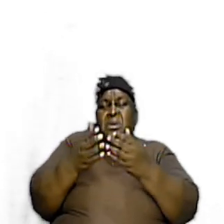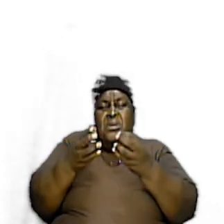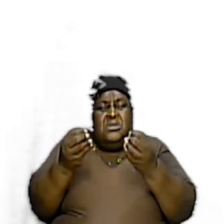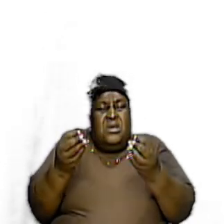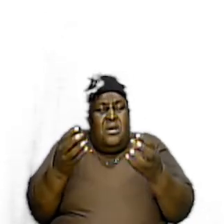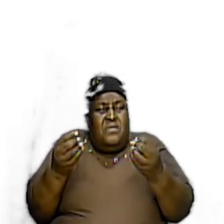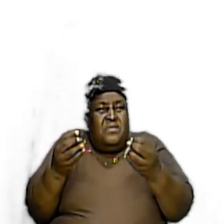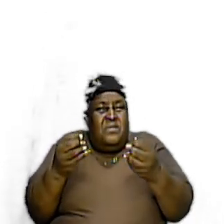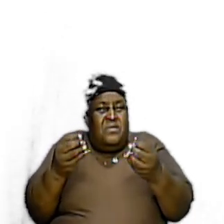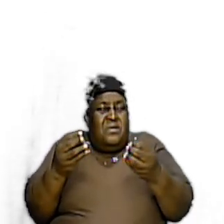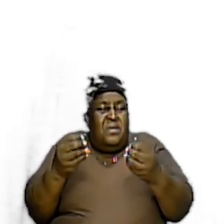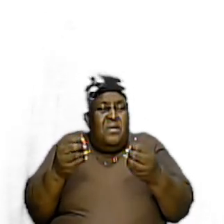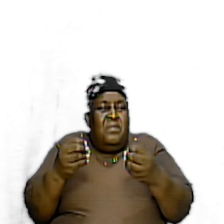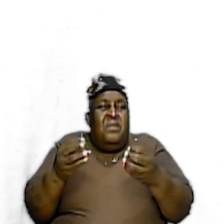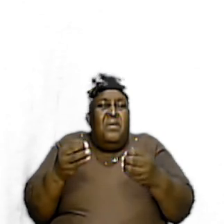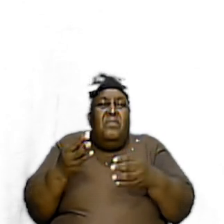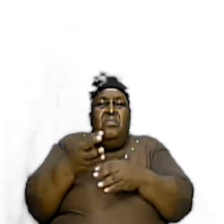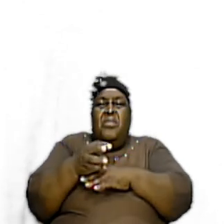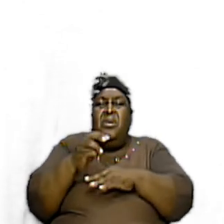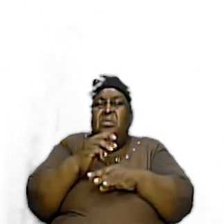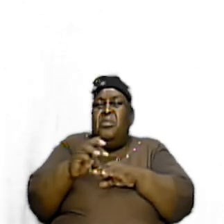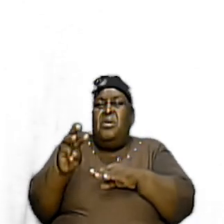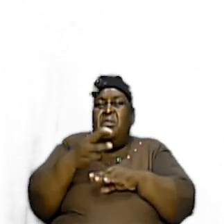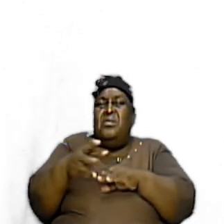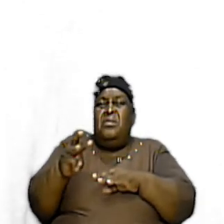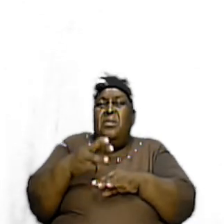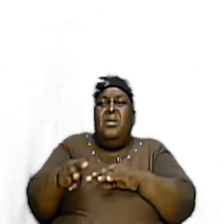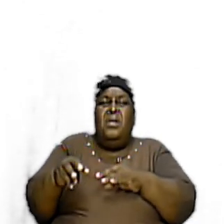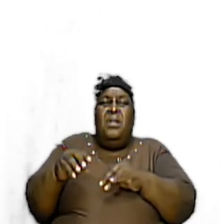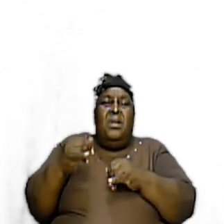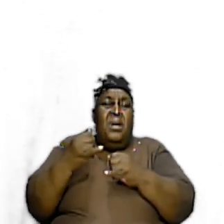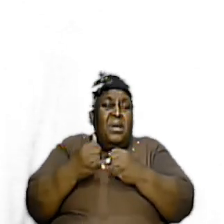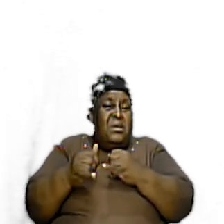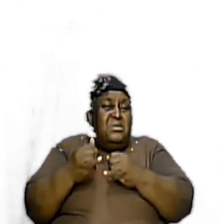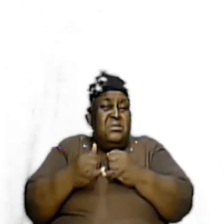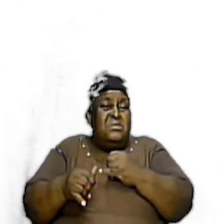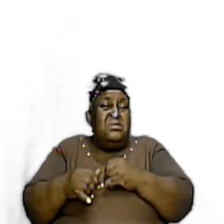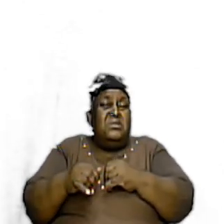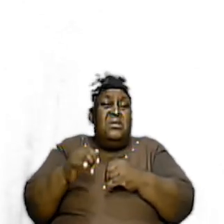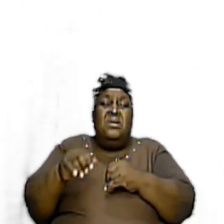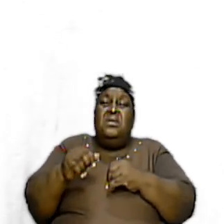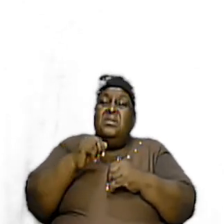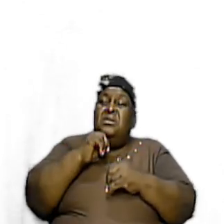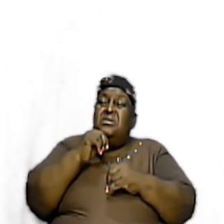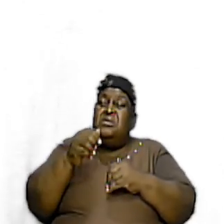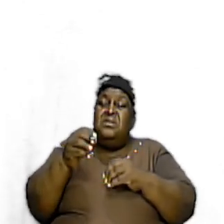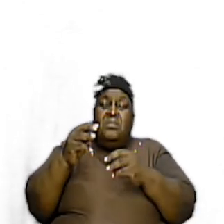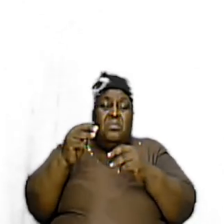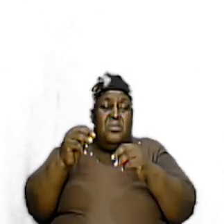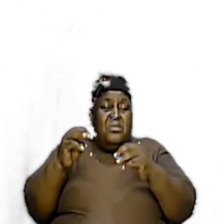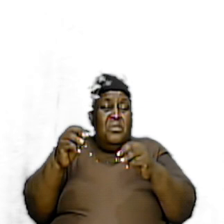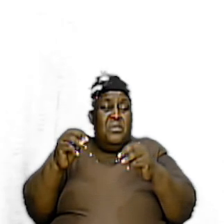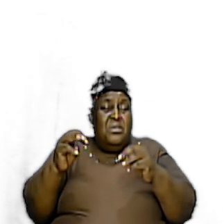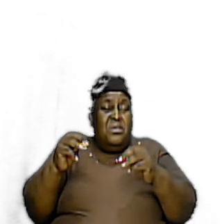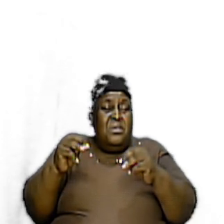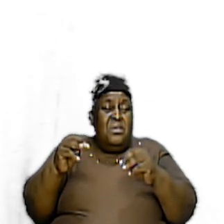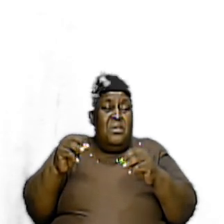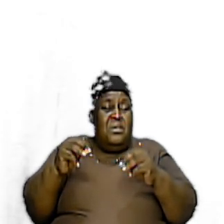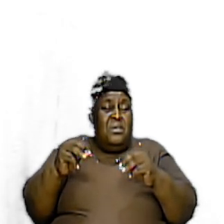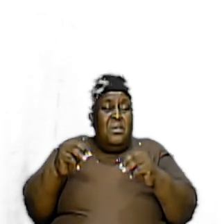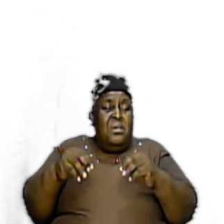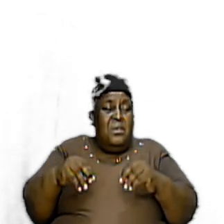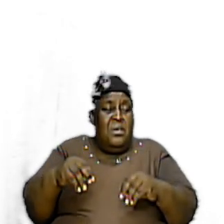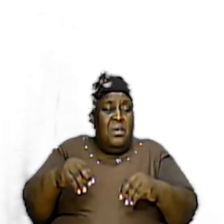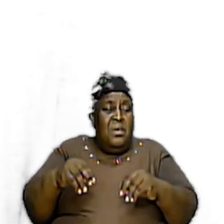then the greater in terms of value I put last that was not Moses' prerogative Moses only